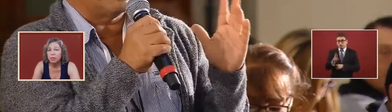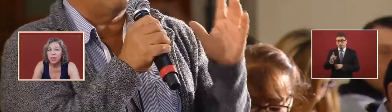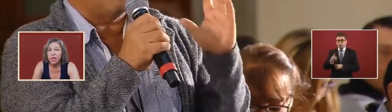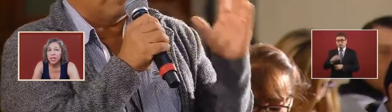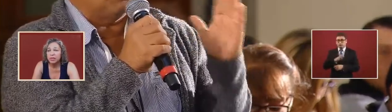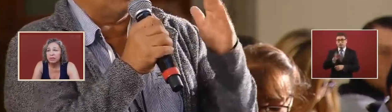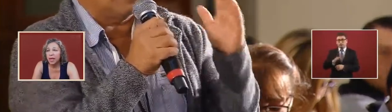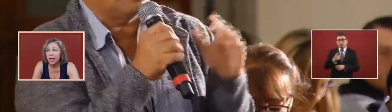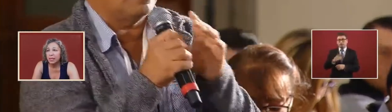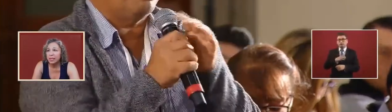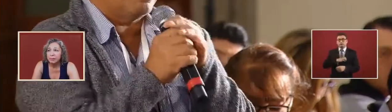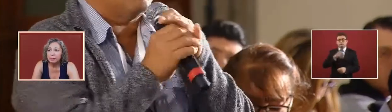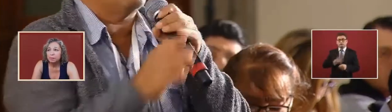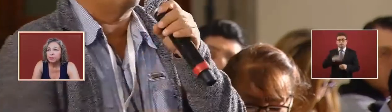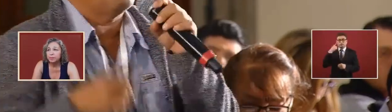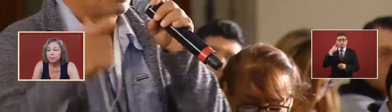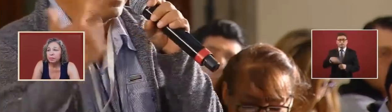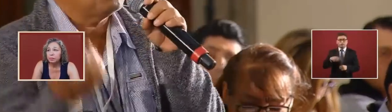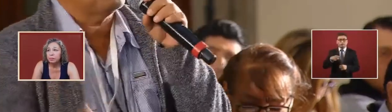protective act